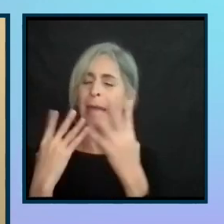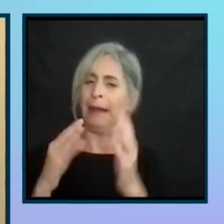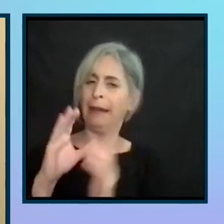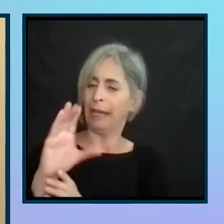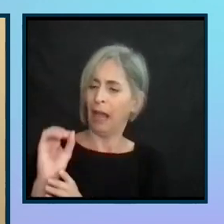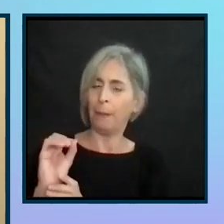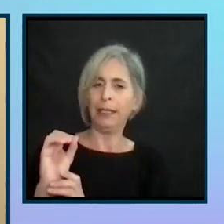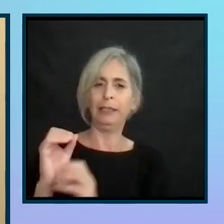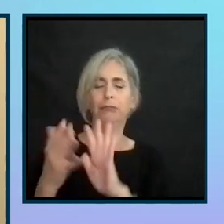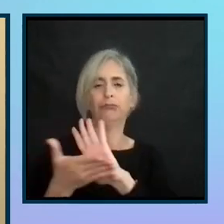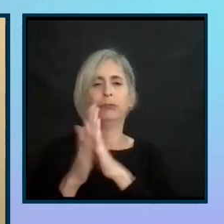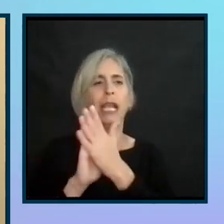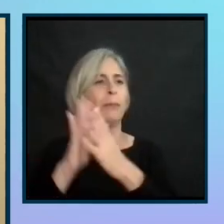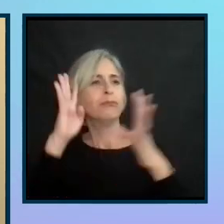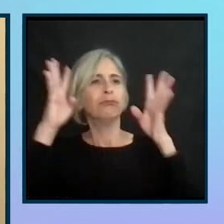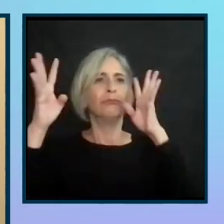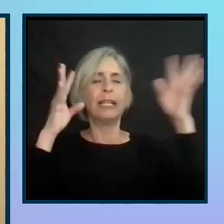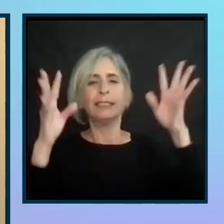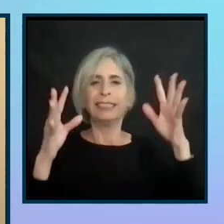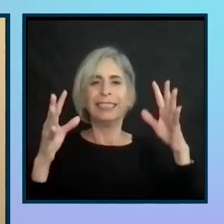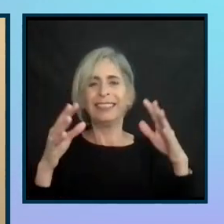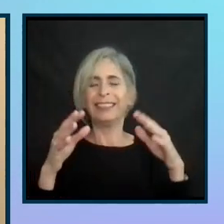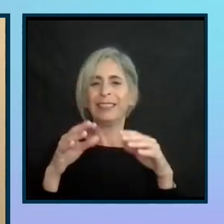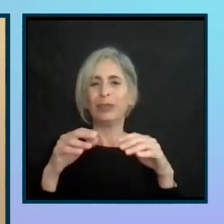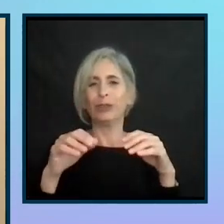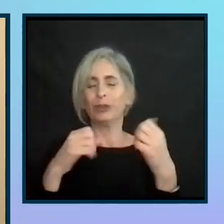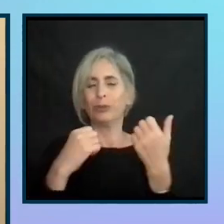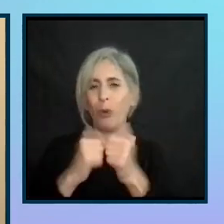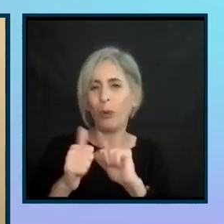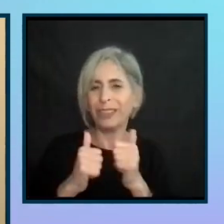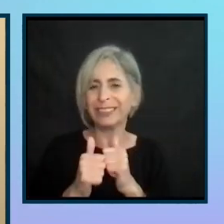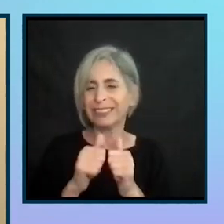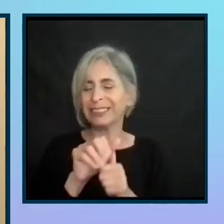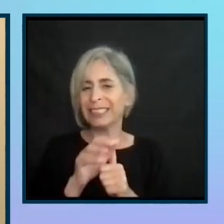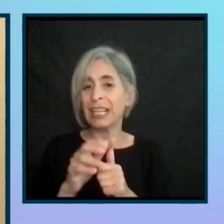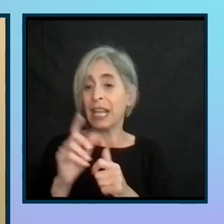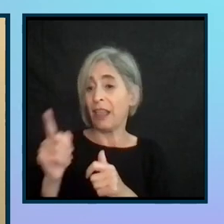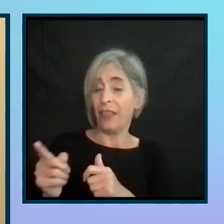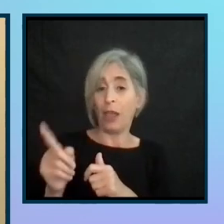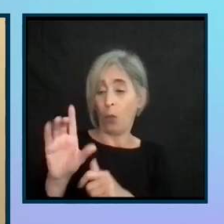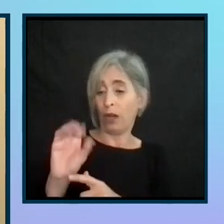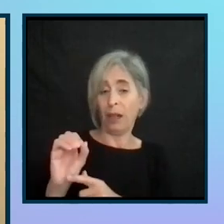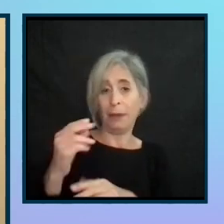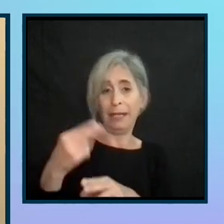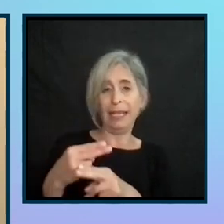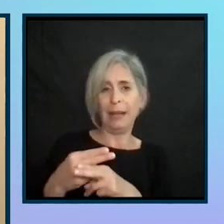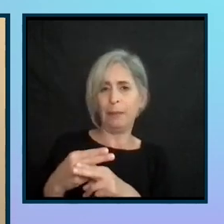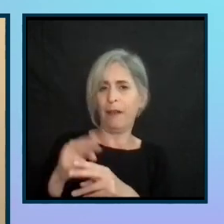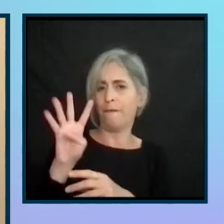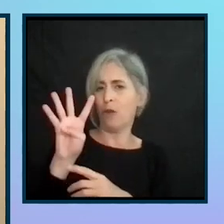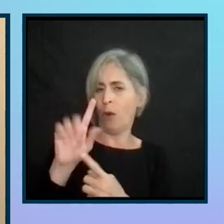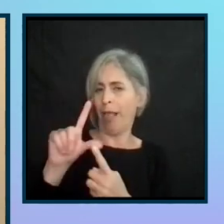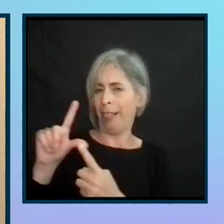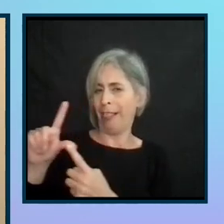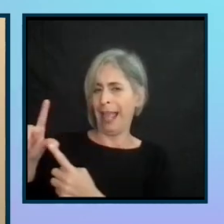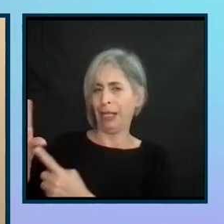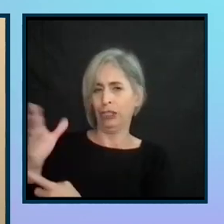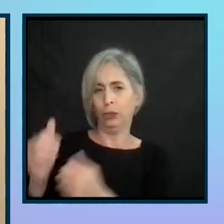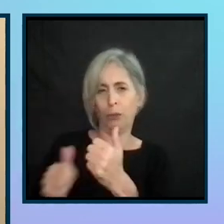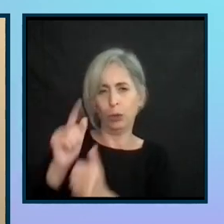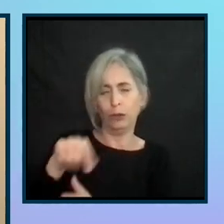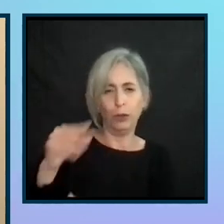the fantasy sports landscape. There was one company out there that goes by four letters that most of you know.